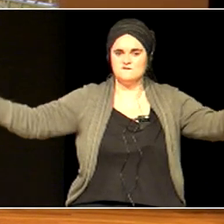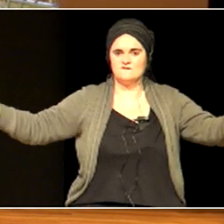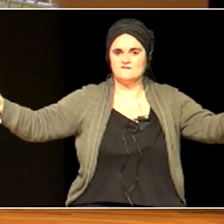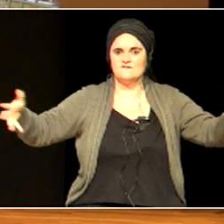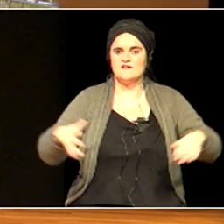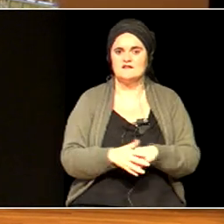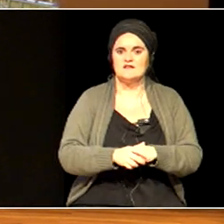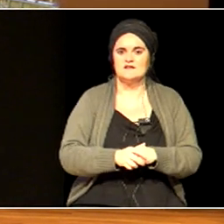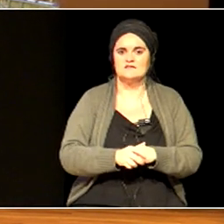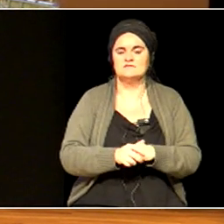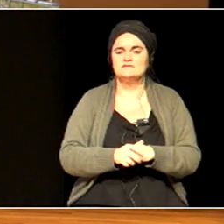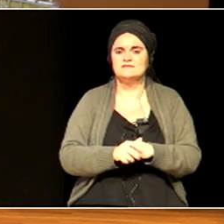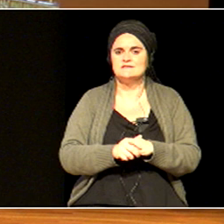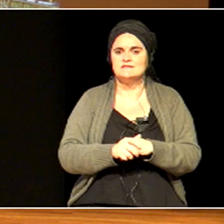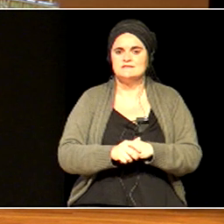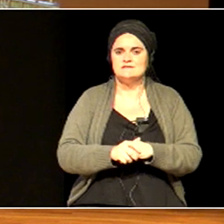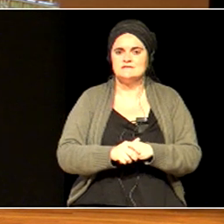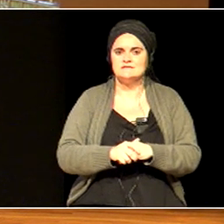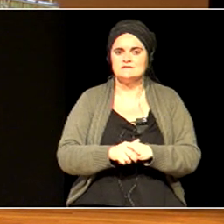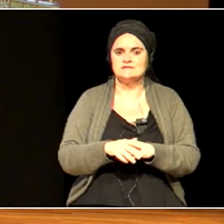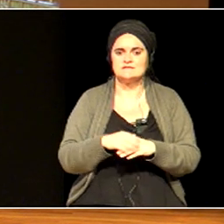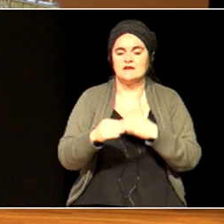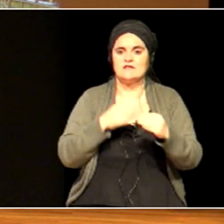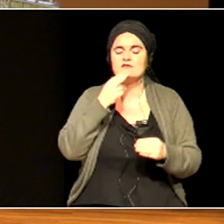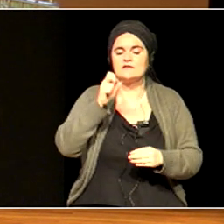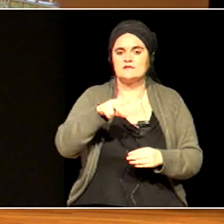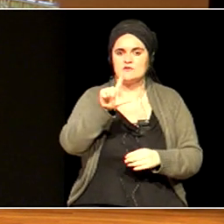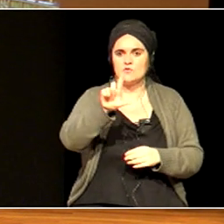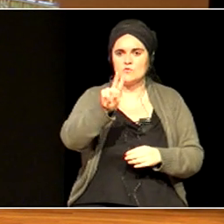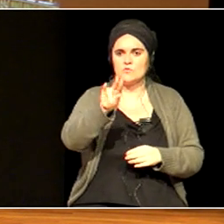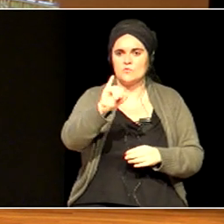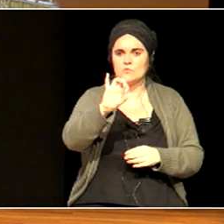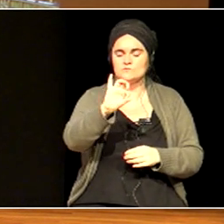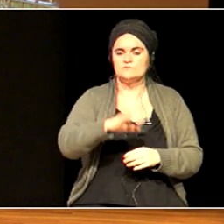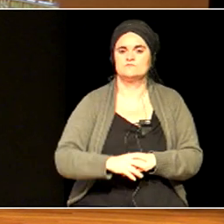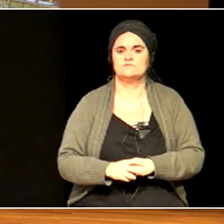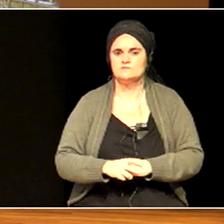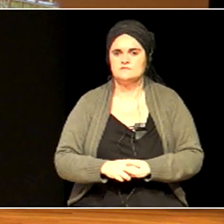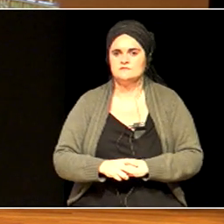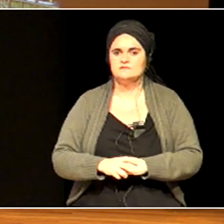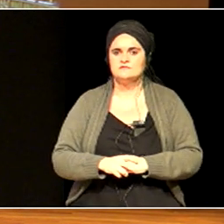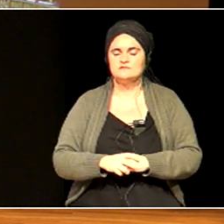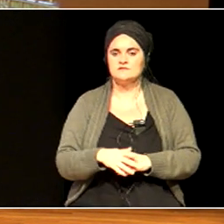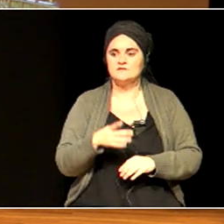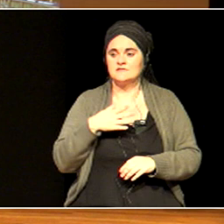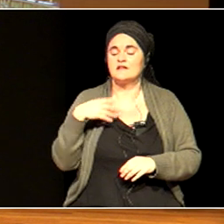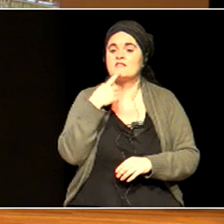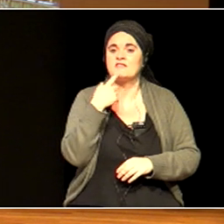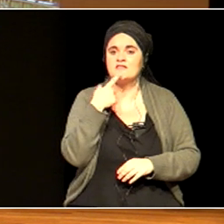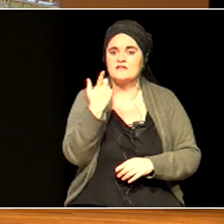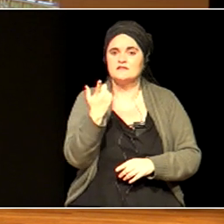and she said it's a representation of her mother, which